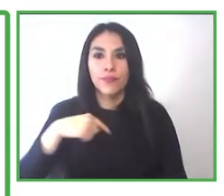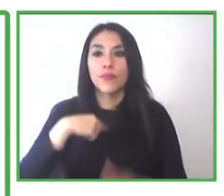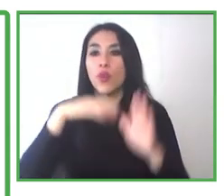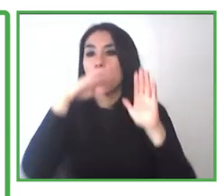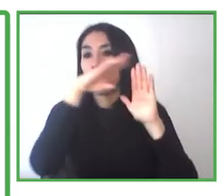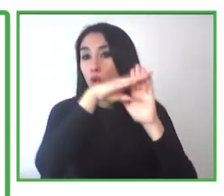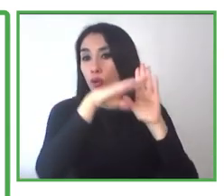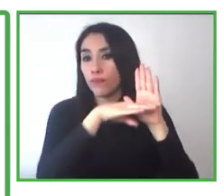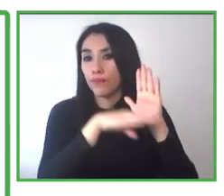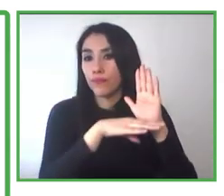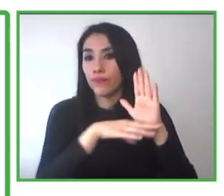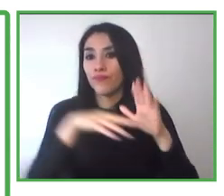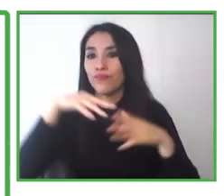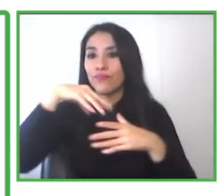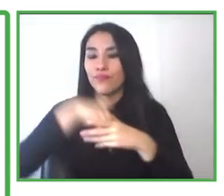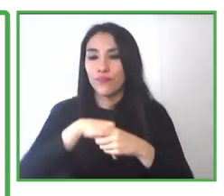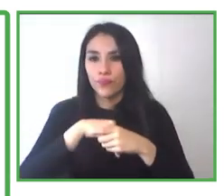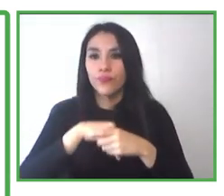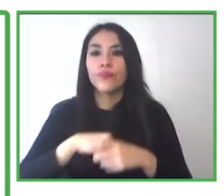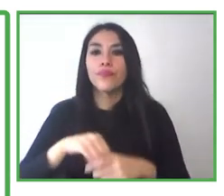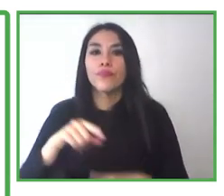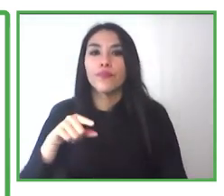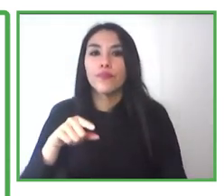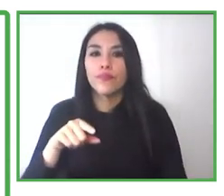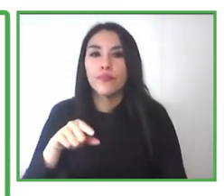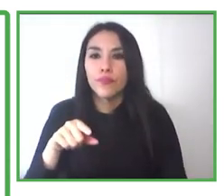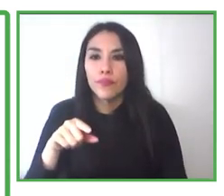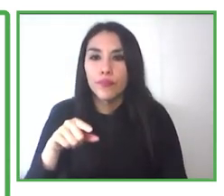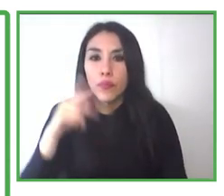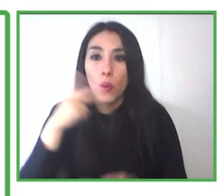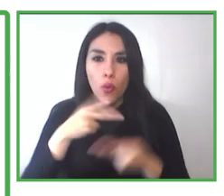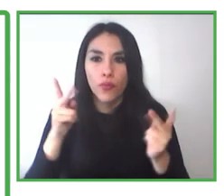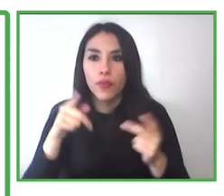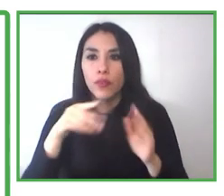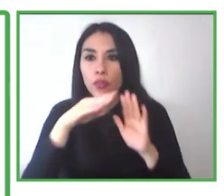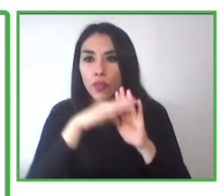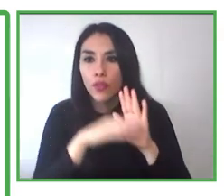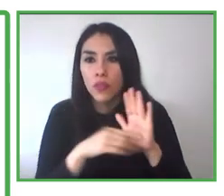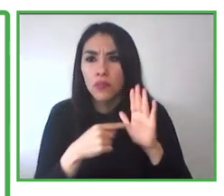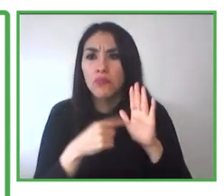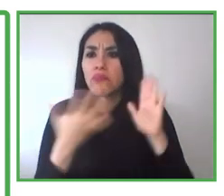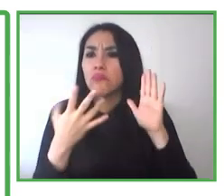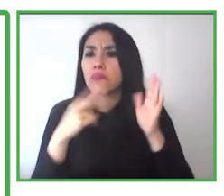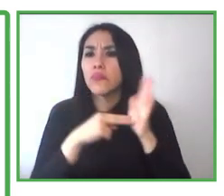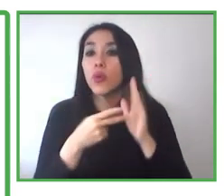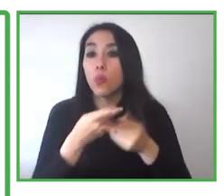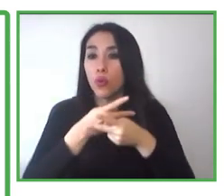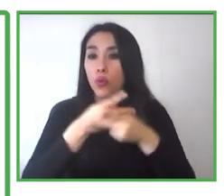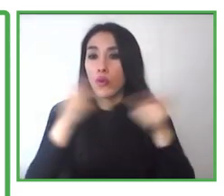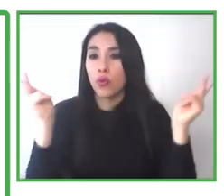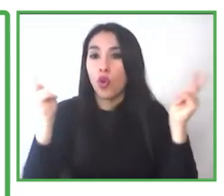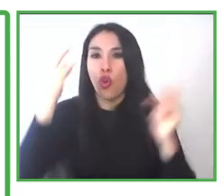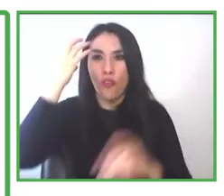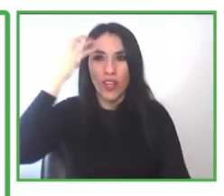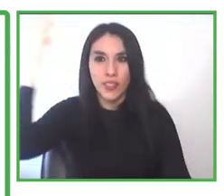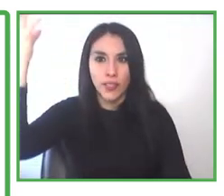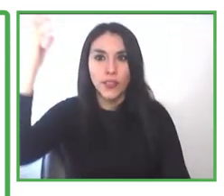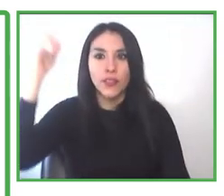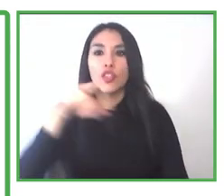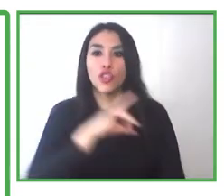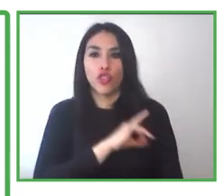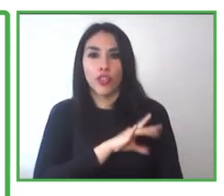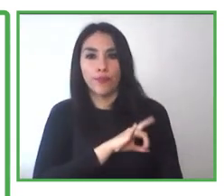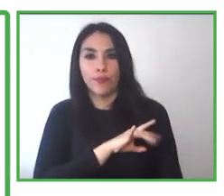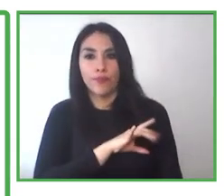the labor program is for Providencia Municipality. So the program is a public program of the Municipality of